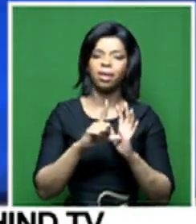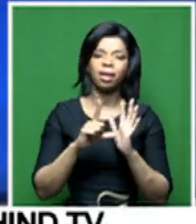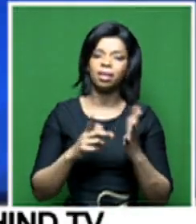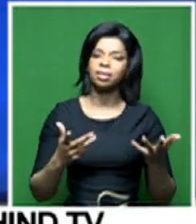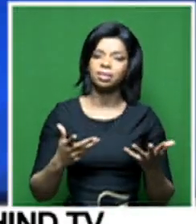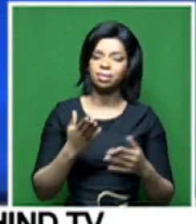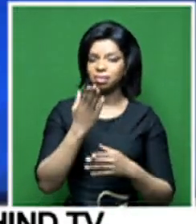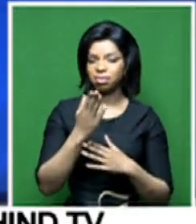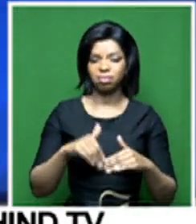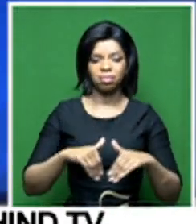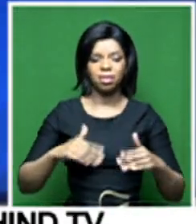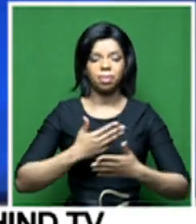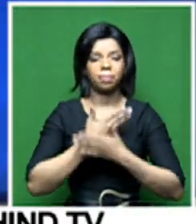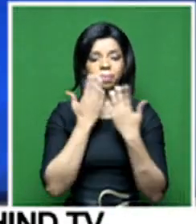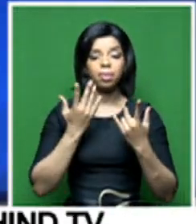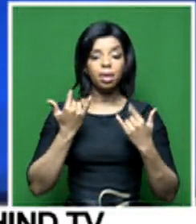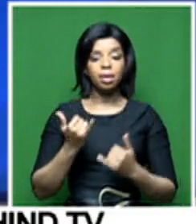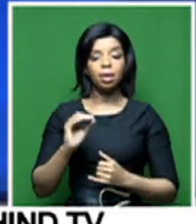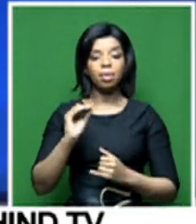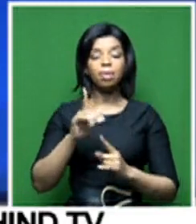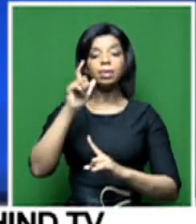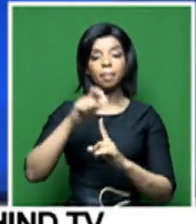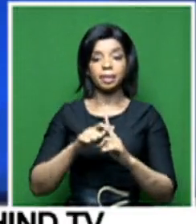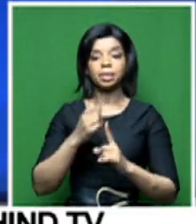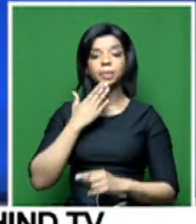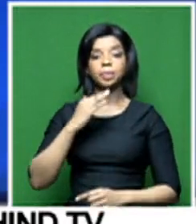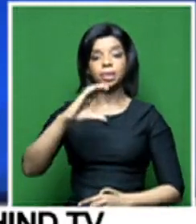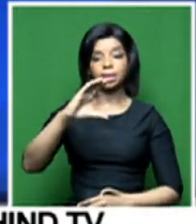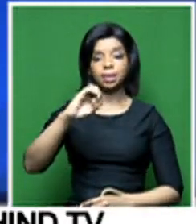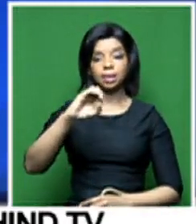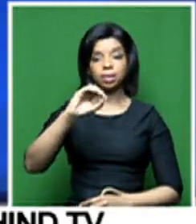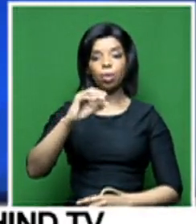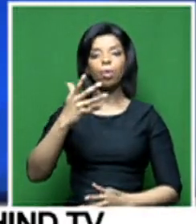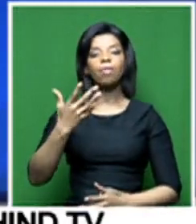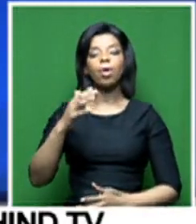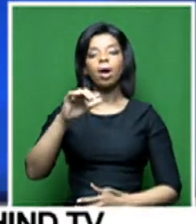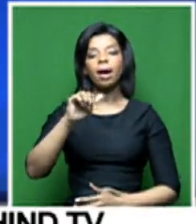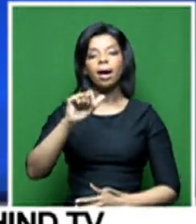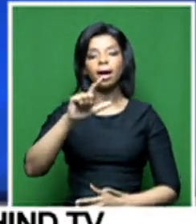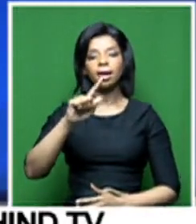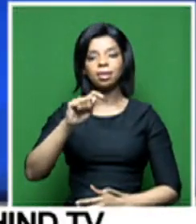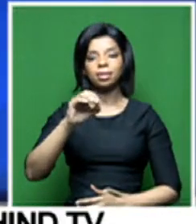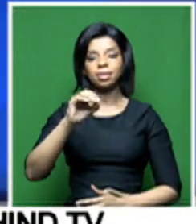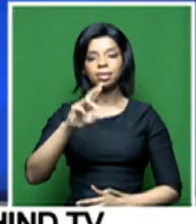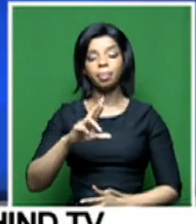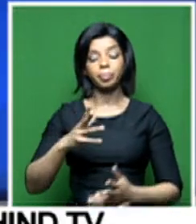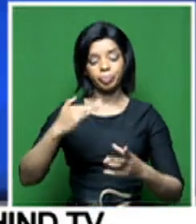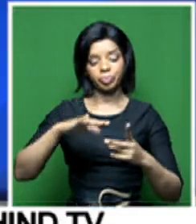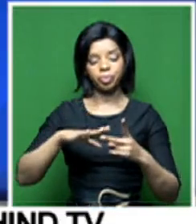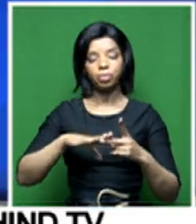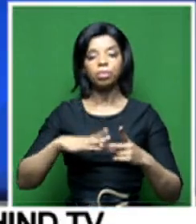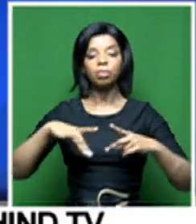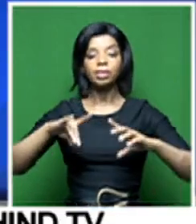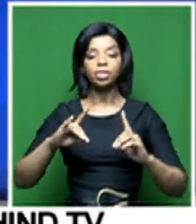Wayne Duvernay, who's going to talk to us. He, of course, is the CEO of Outer. We've also got with us the chairperson of the